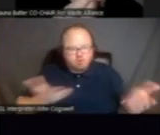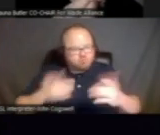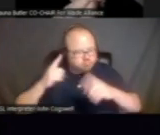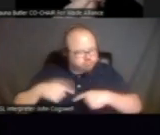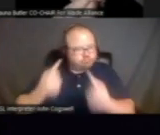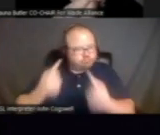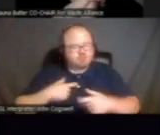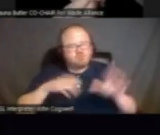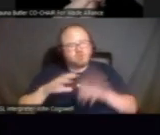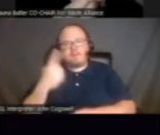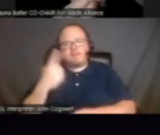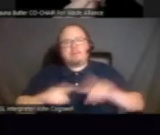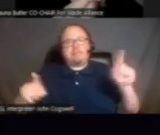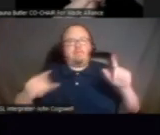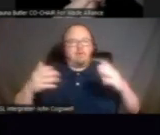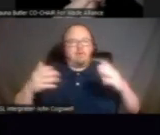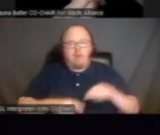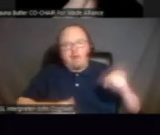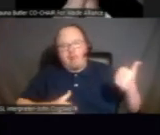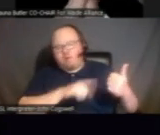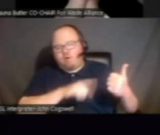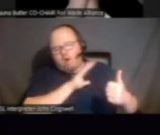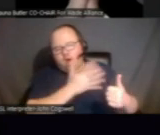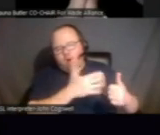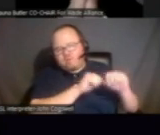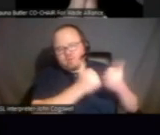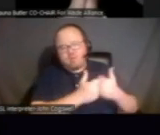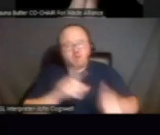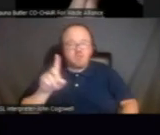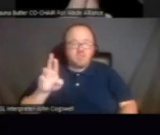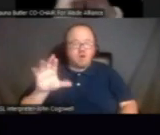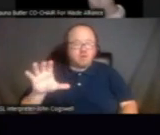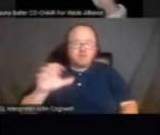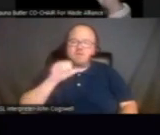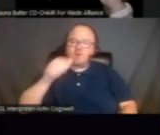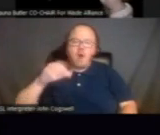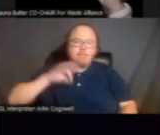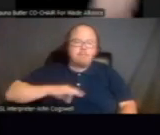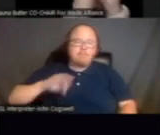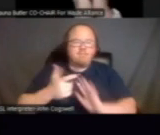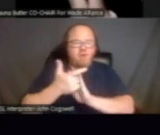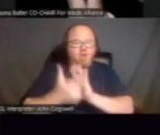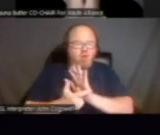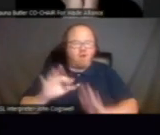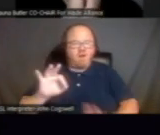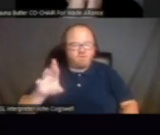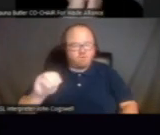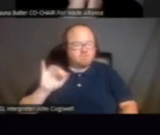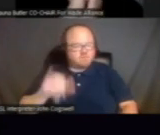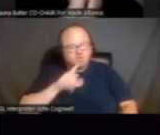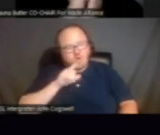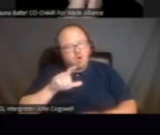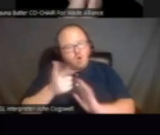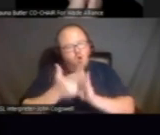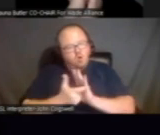something different than what the rest of our agency does. So DRC is a nonprofit law firm, right? So these are attorneys,